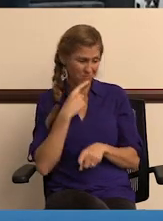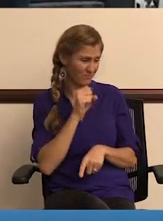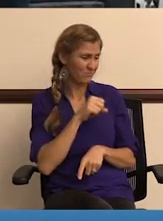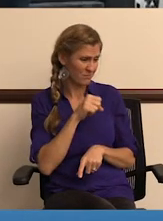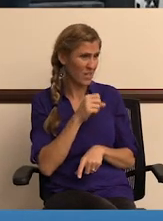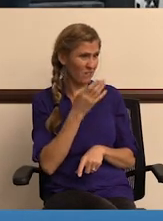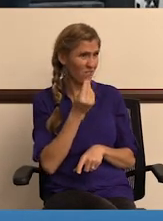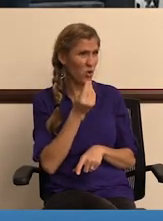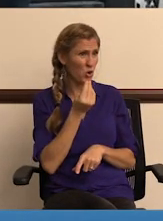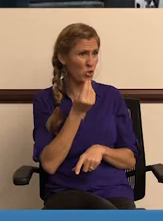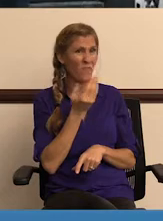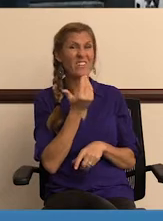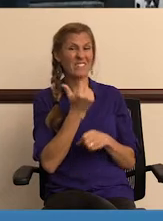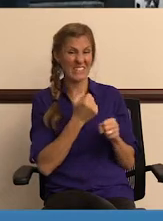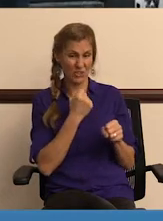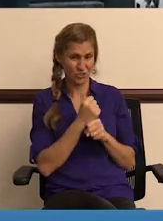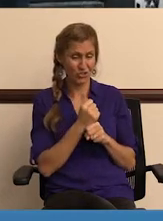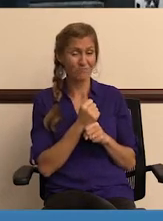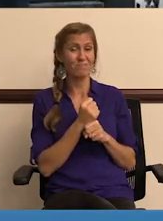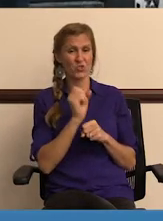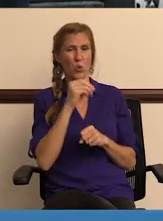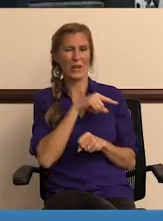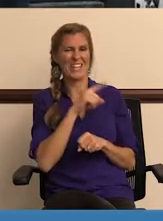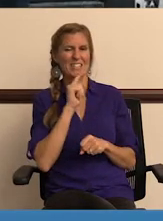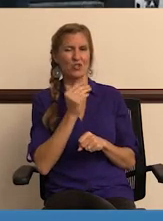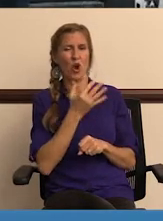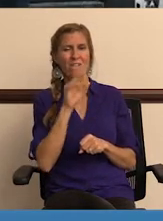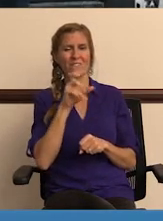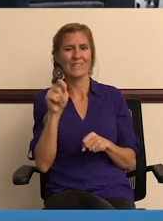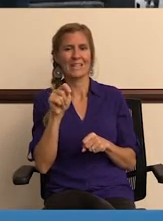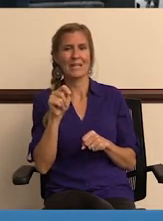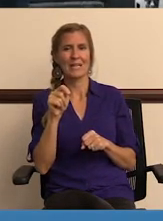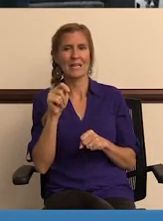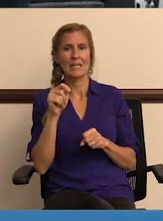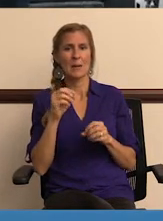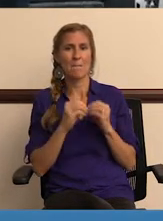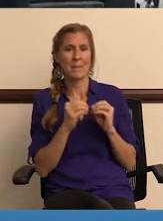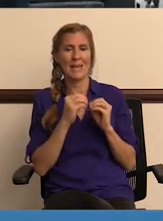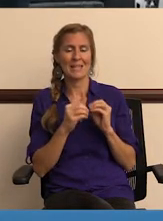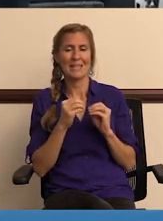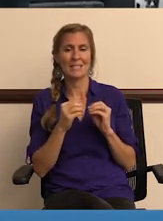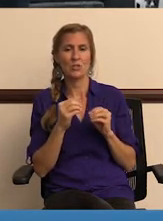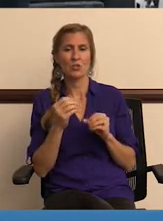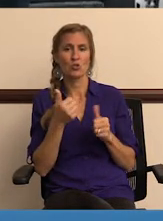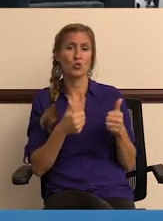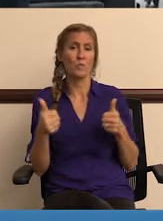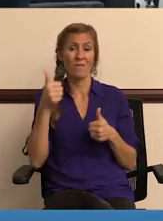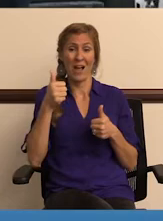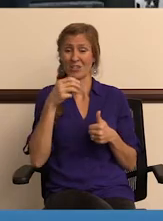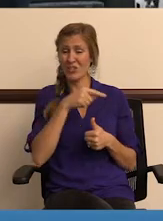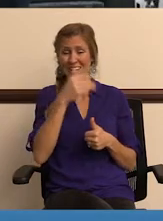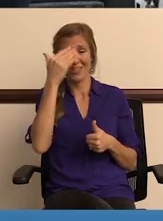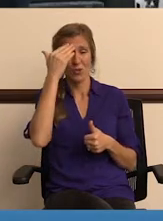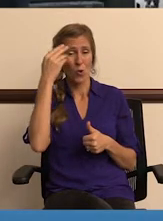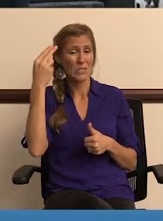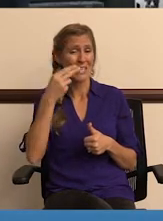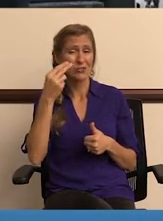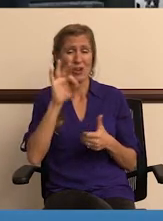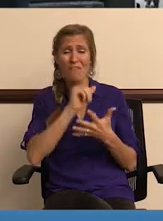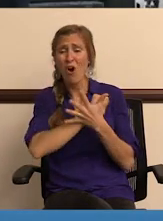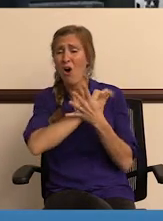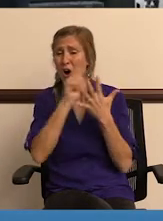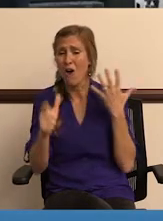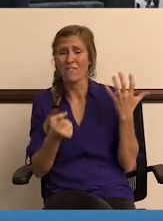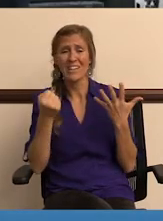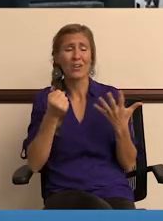around 14 years, I think. 15 years, yep. So he's our fleet maintenance supervisor, and I think he knows the history of every single